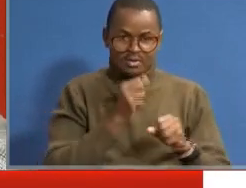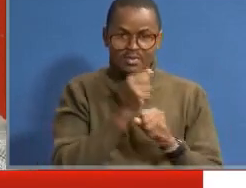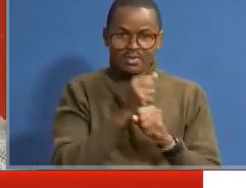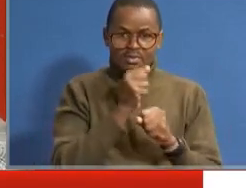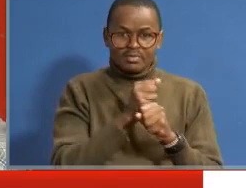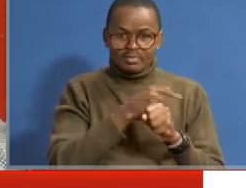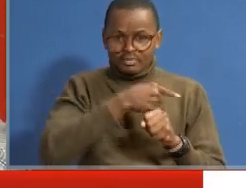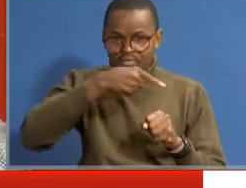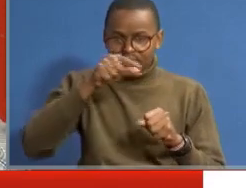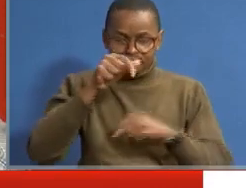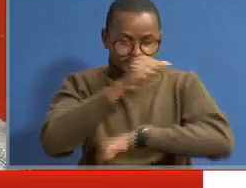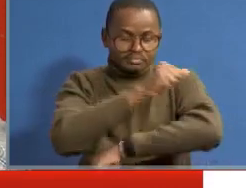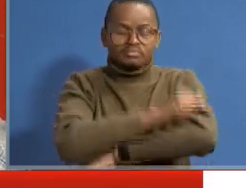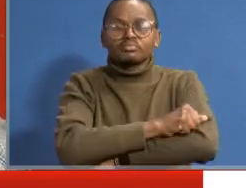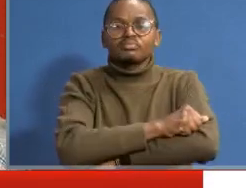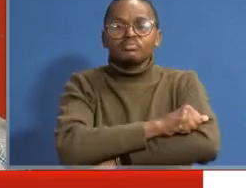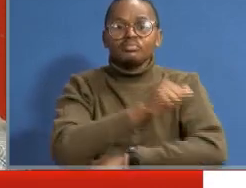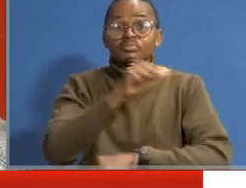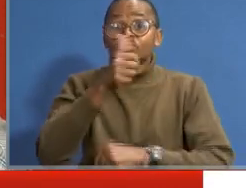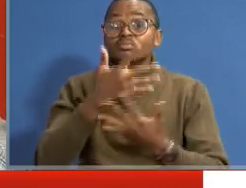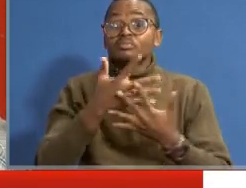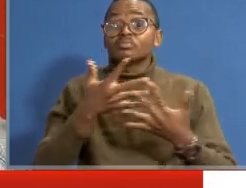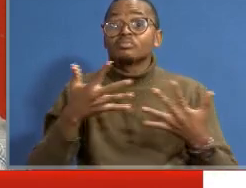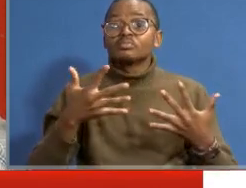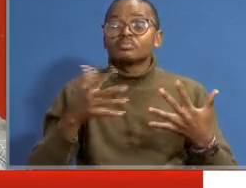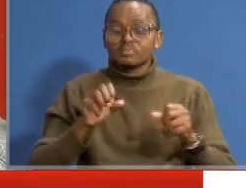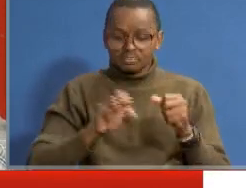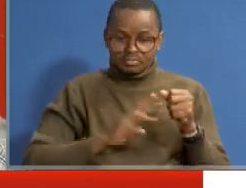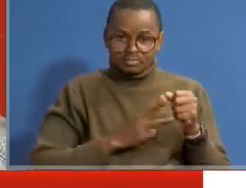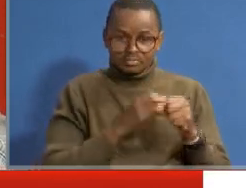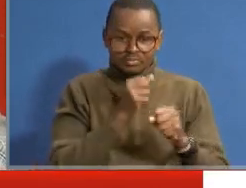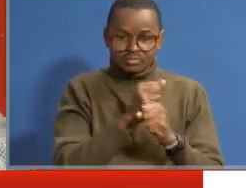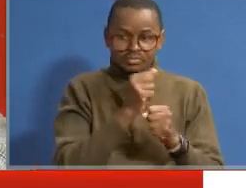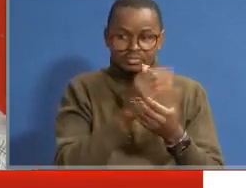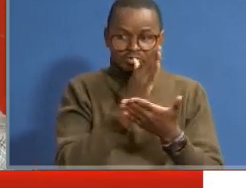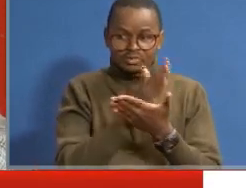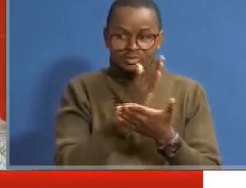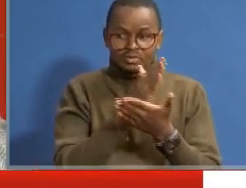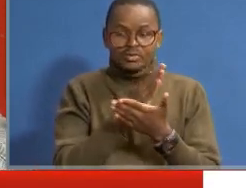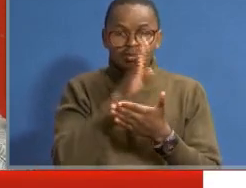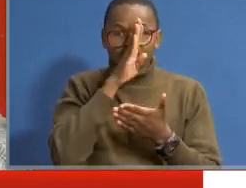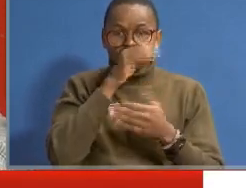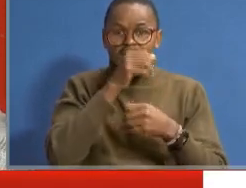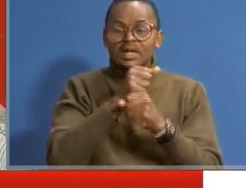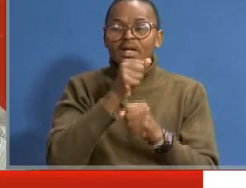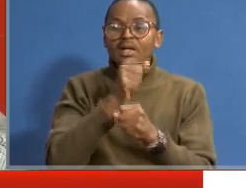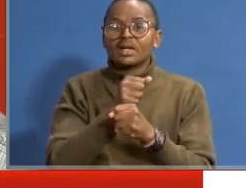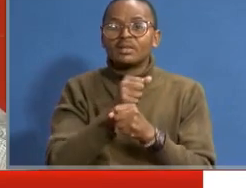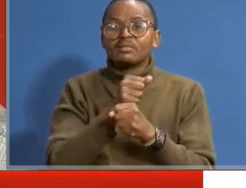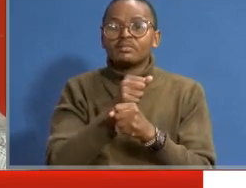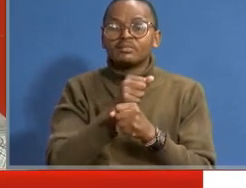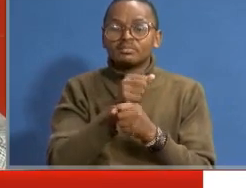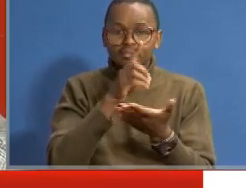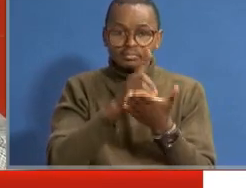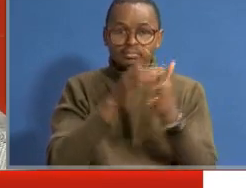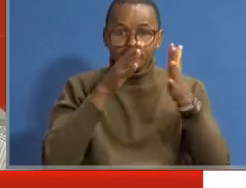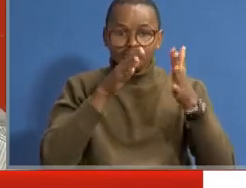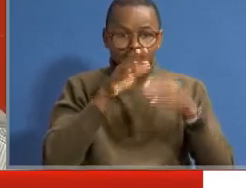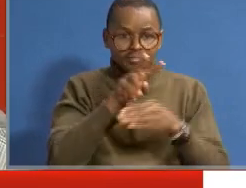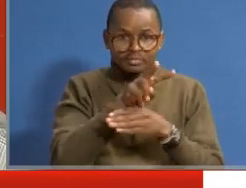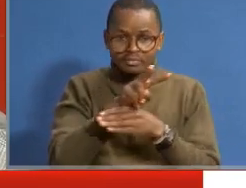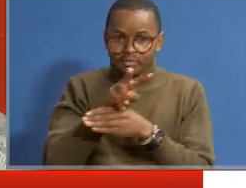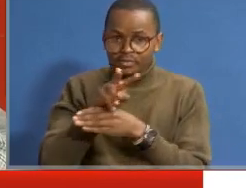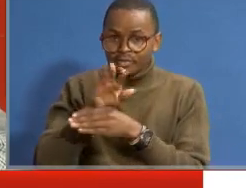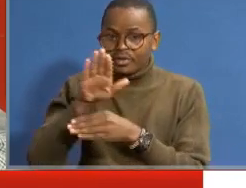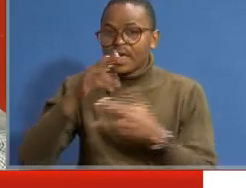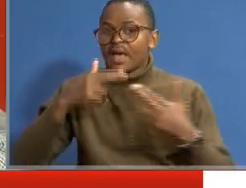sure that they go to school. Another thing, we make sure that they are being done, the doctors check on their